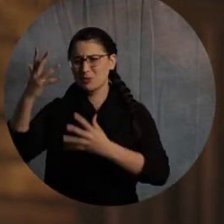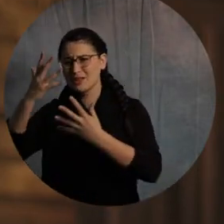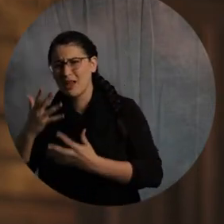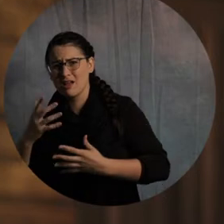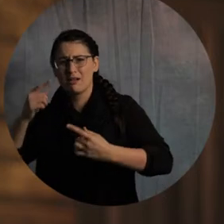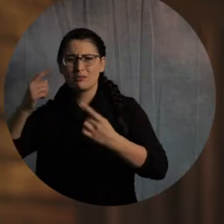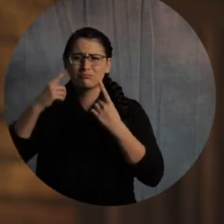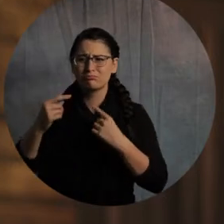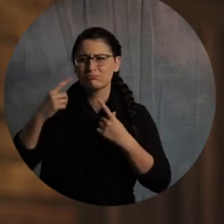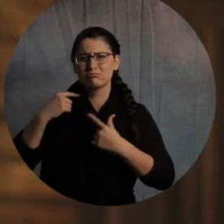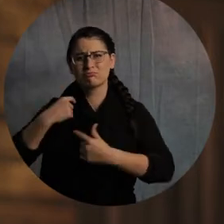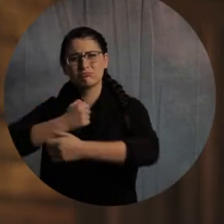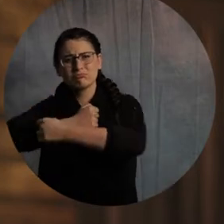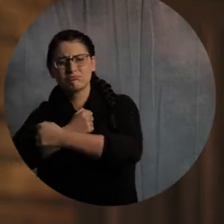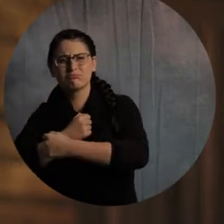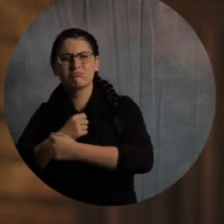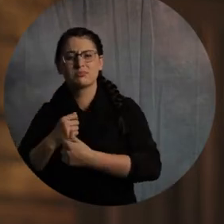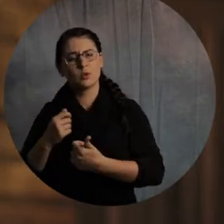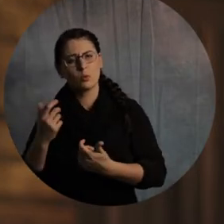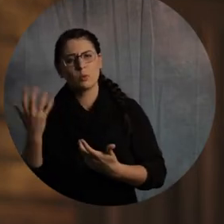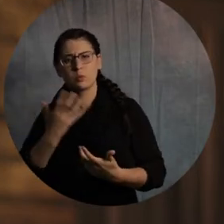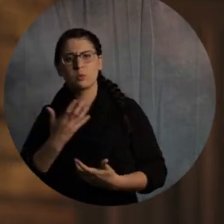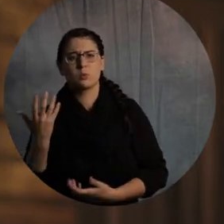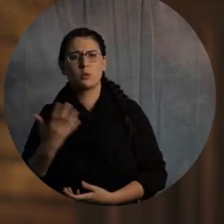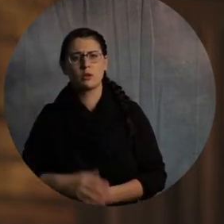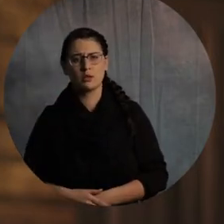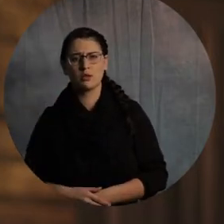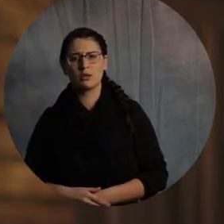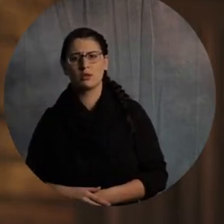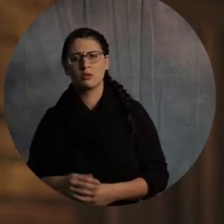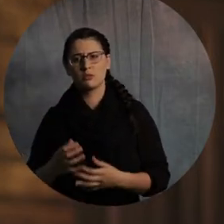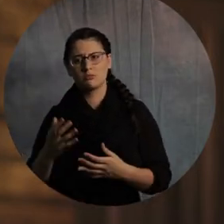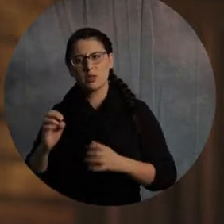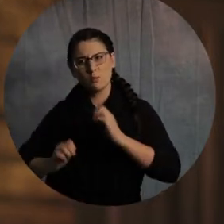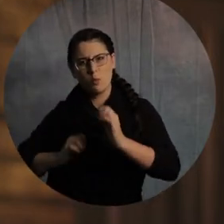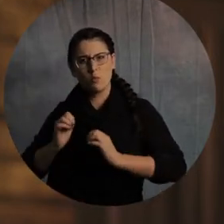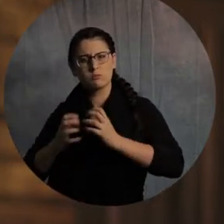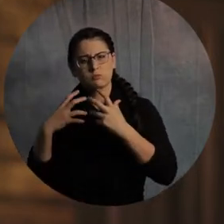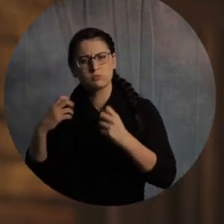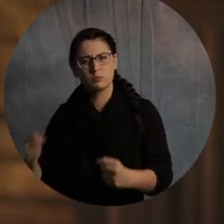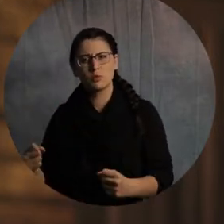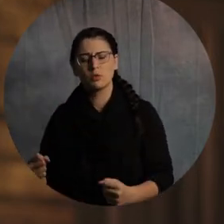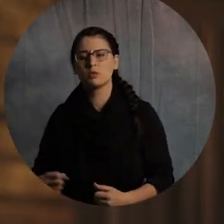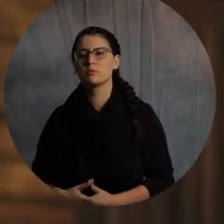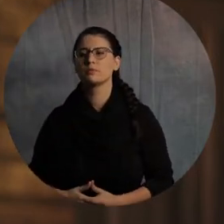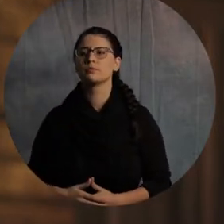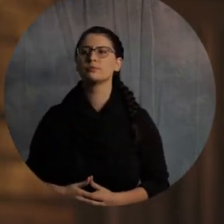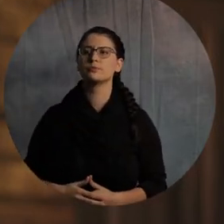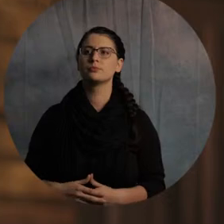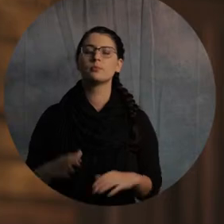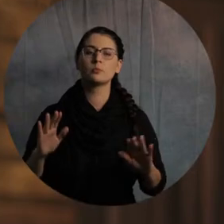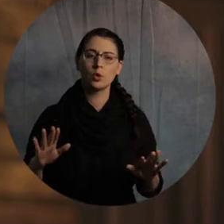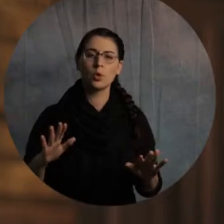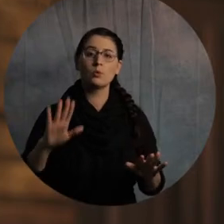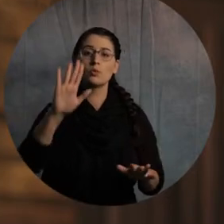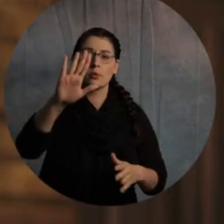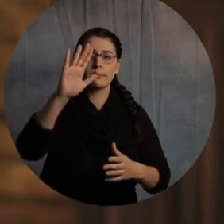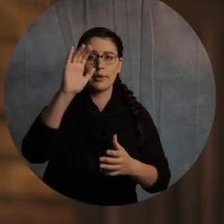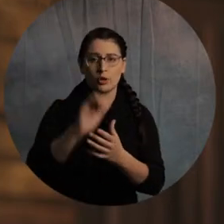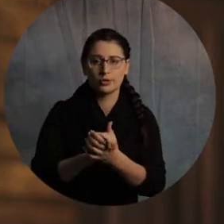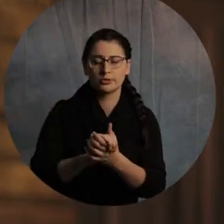in here. If you want to bring something of value that's going to create a sense of us in your marriage.